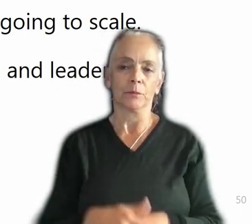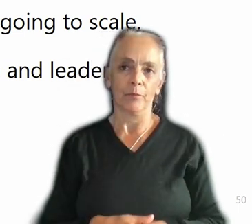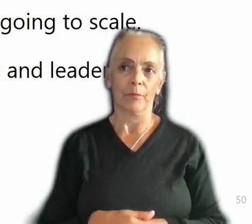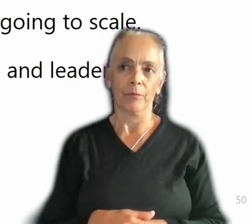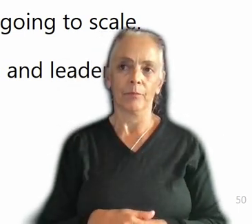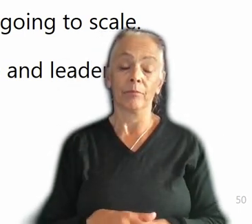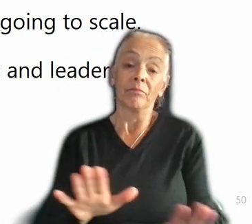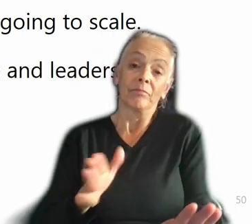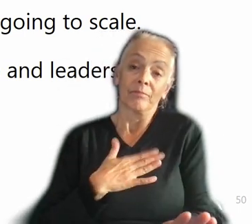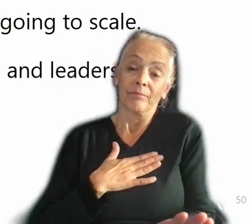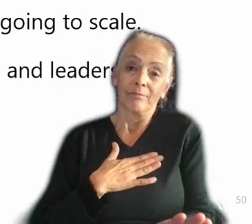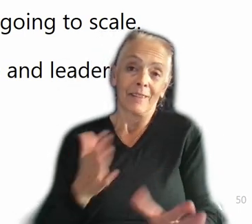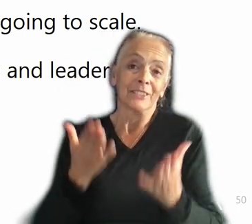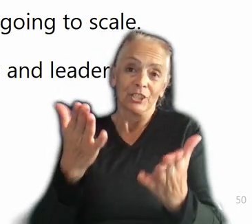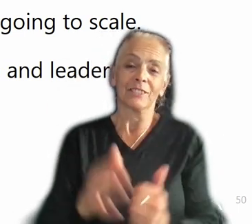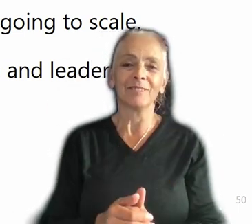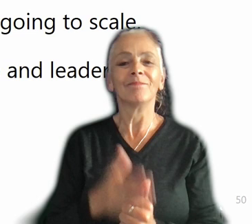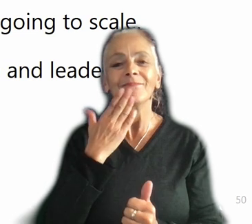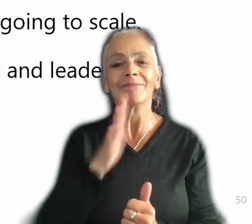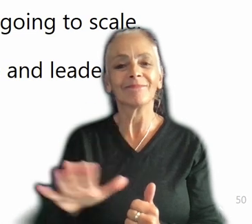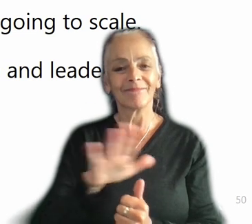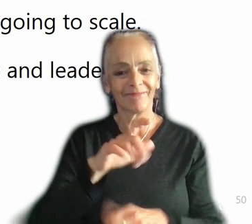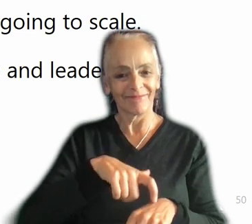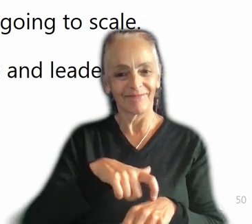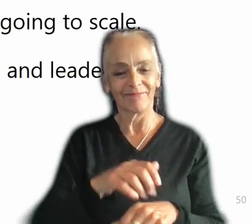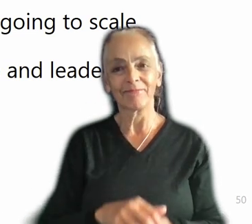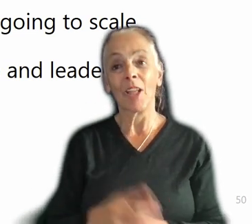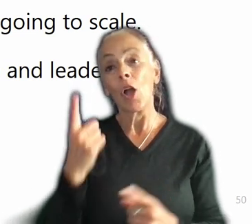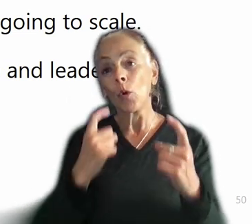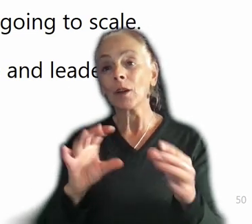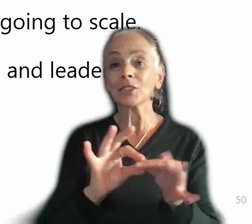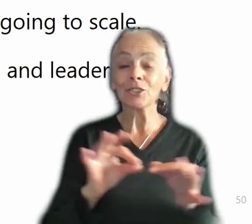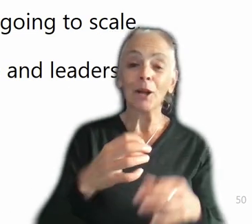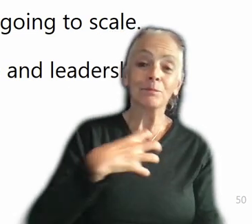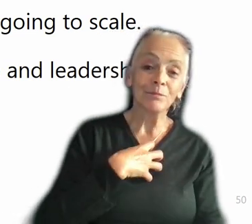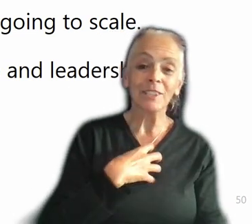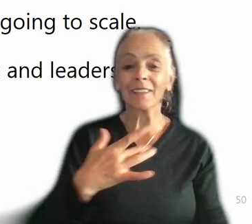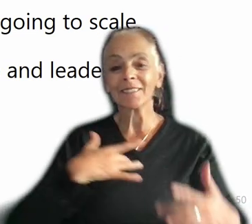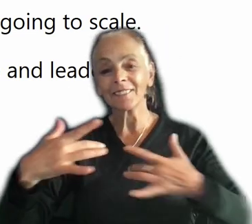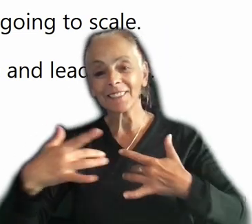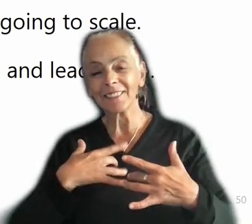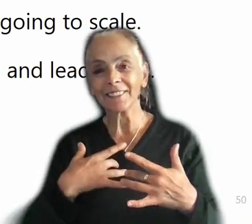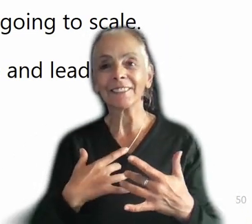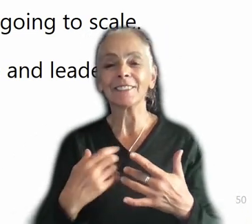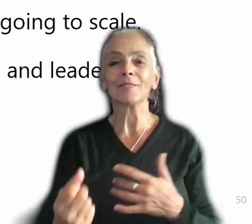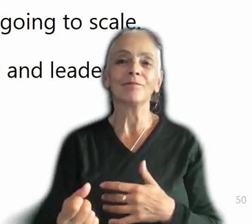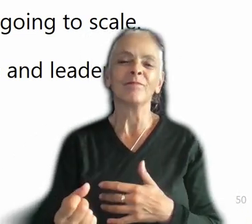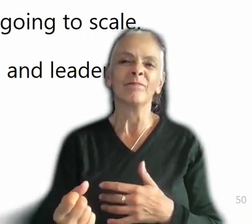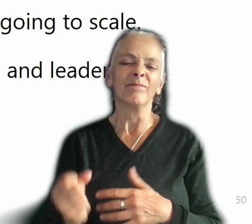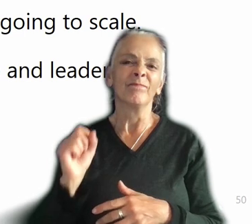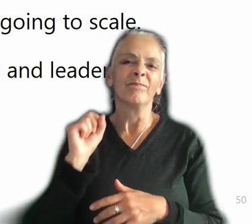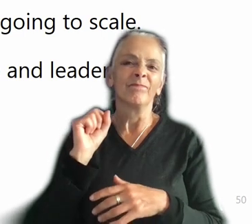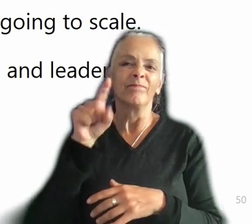Thank you so much for your time. If you have any questions, comments, objections, concerns, please feel free to drop them into the discord. I will absolutely look forward to